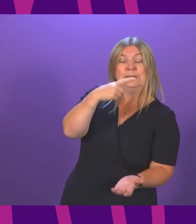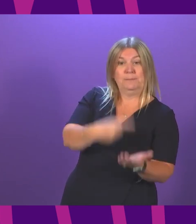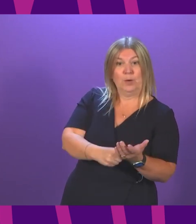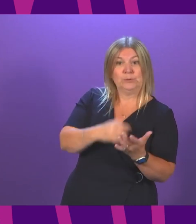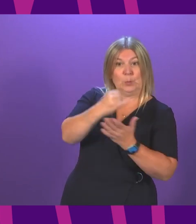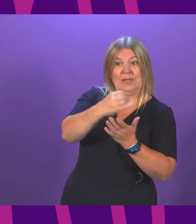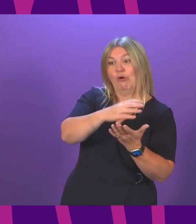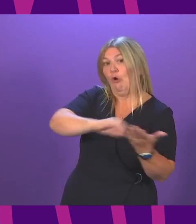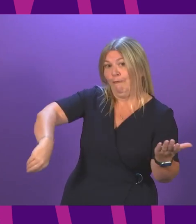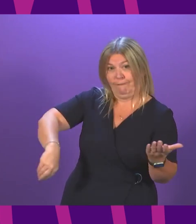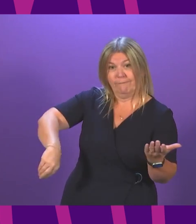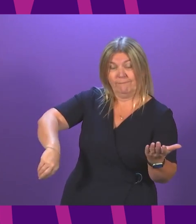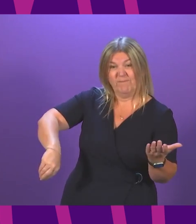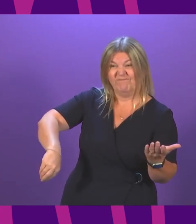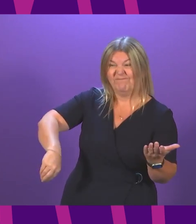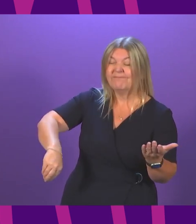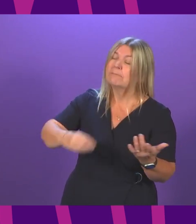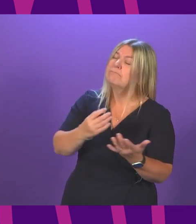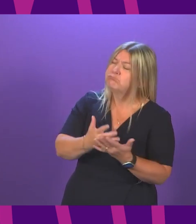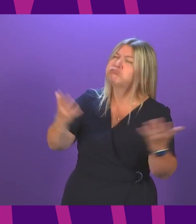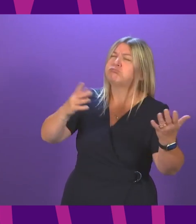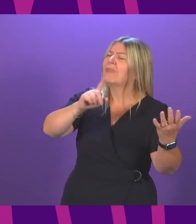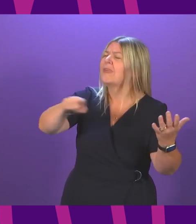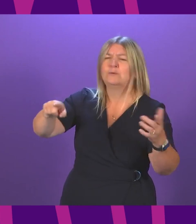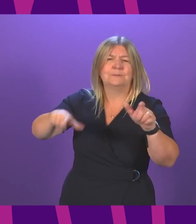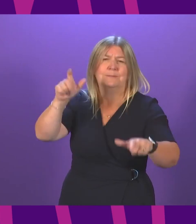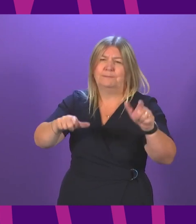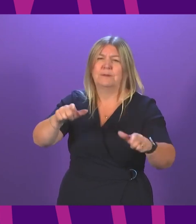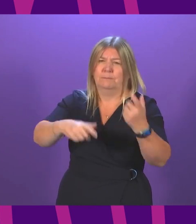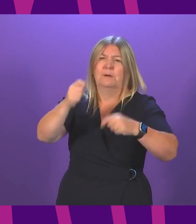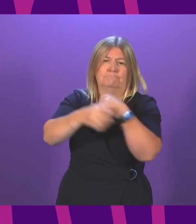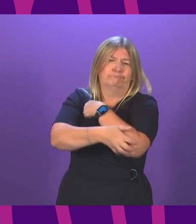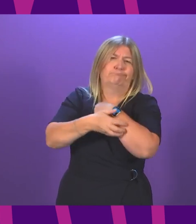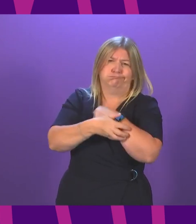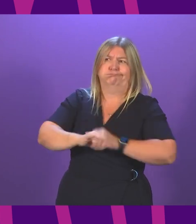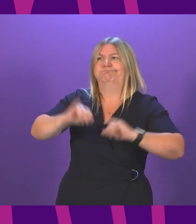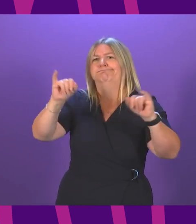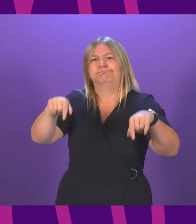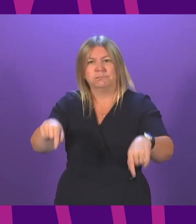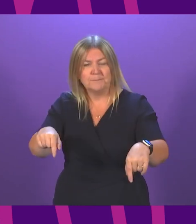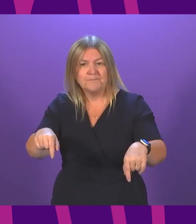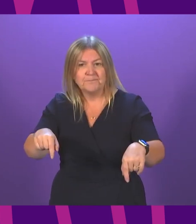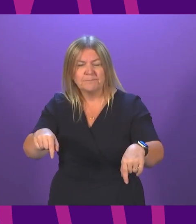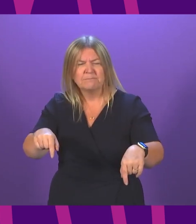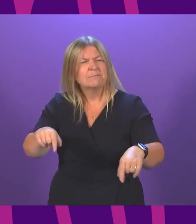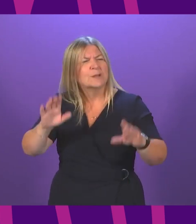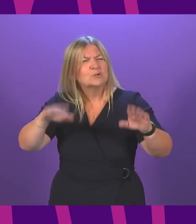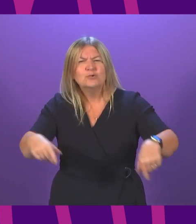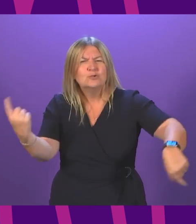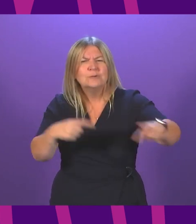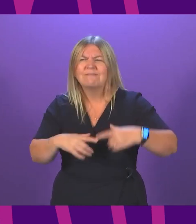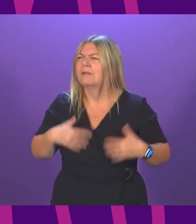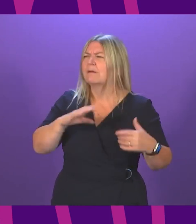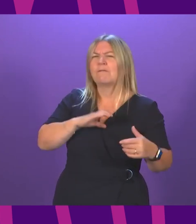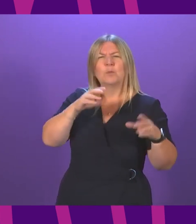thousands and thousands of people into poverty. That is not something that any of us should sit back and be in any way comfortable about.